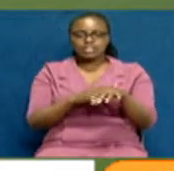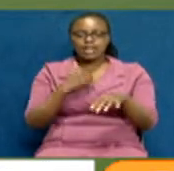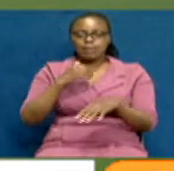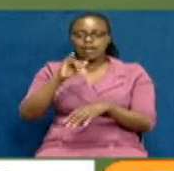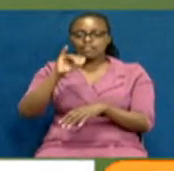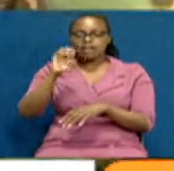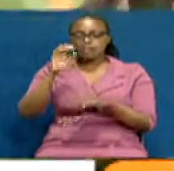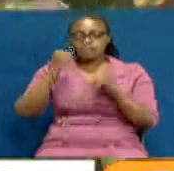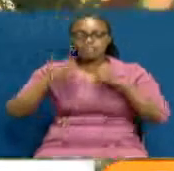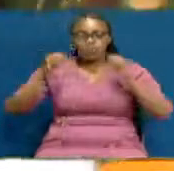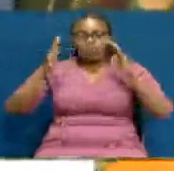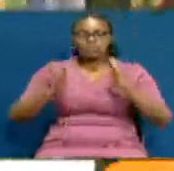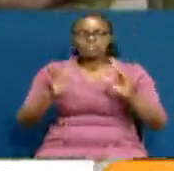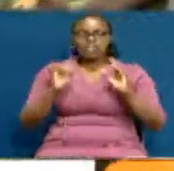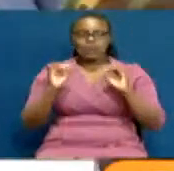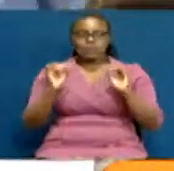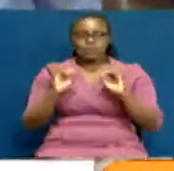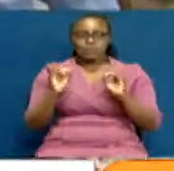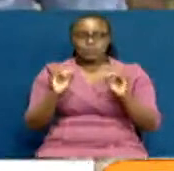IBC official.